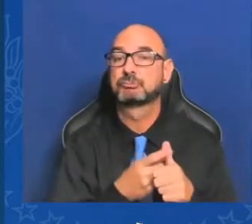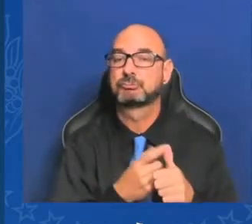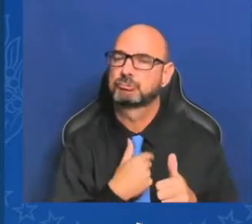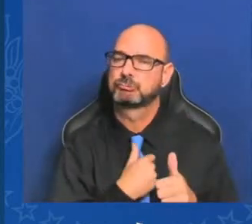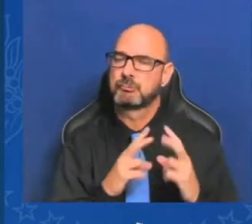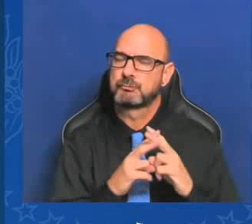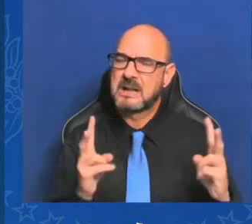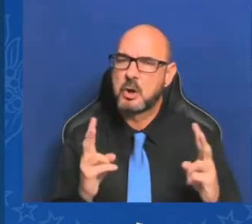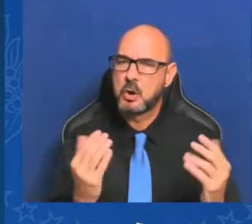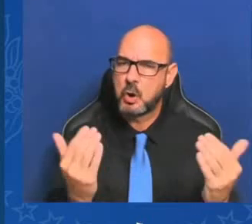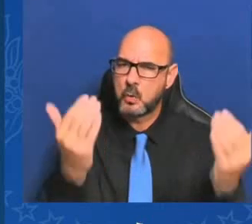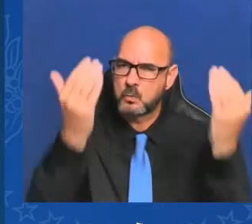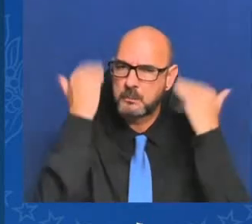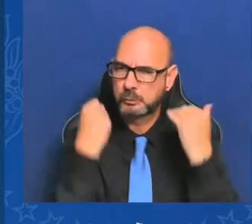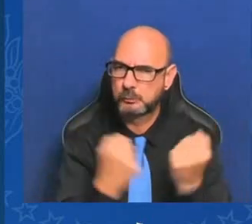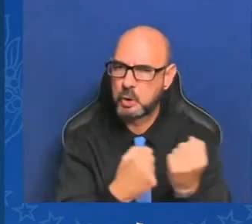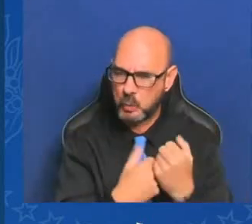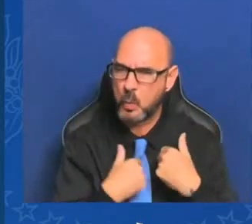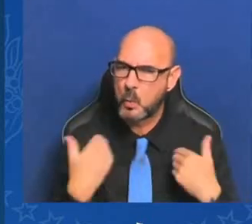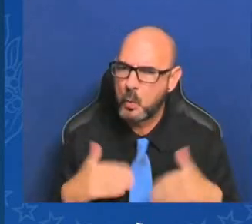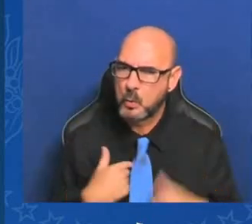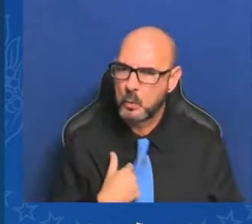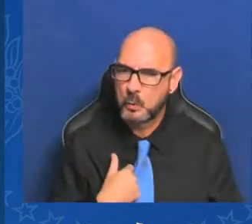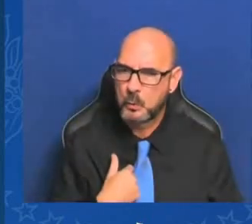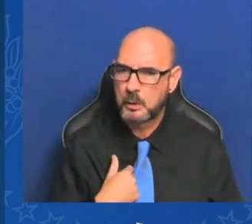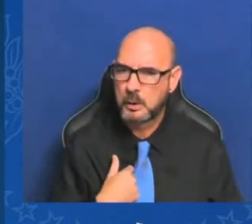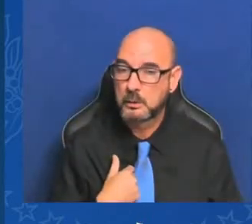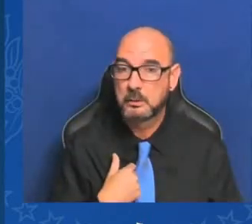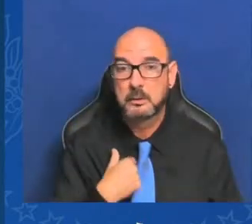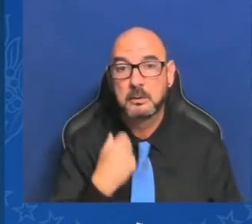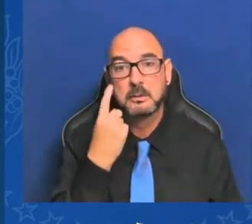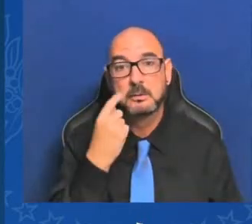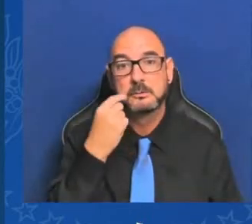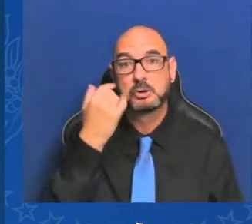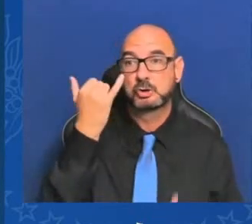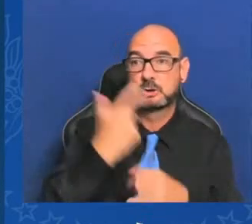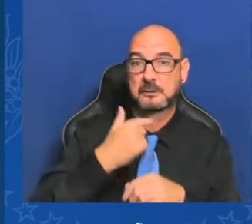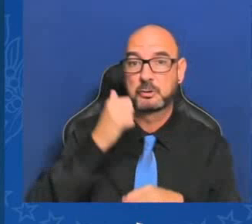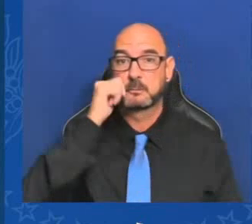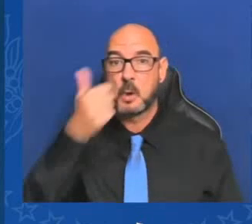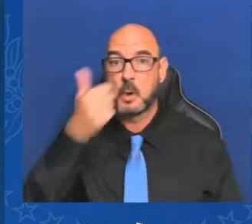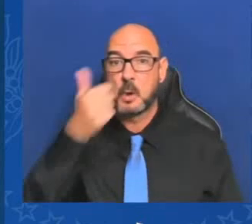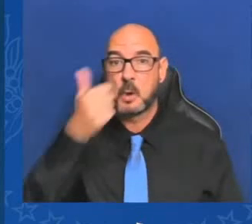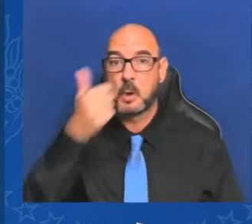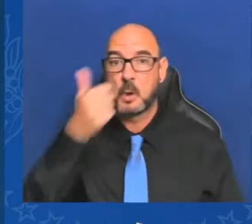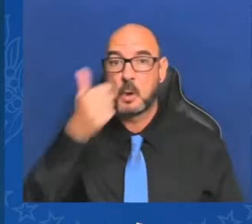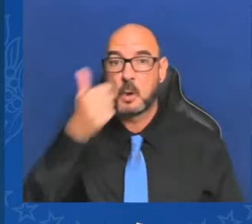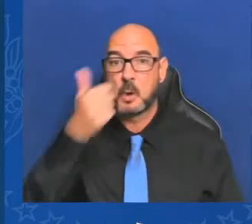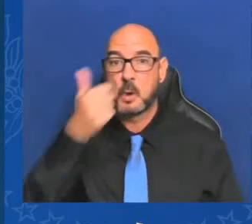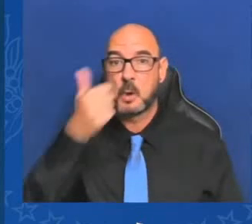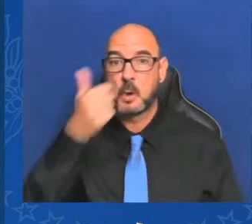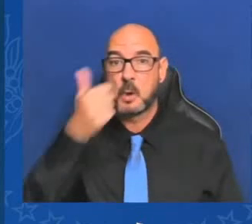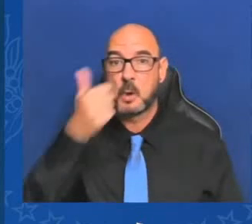And so, tomorrow, if all of a sudden I show up at the convention, everybody says, we want somebody else. That's the democratic process. Again,